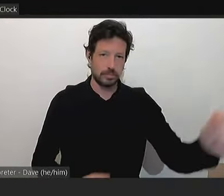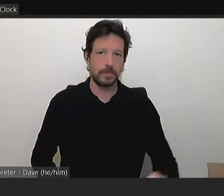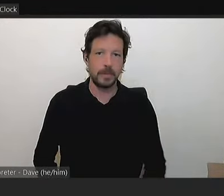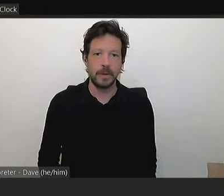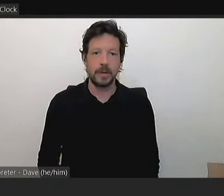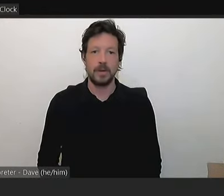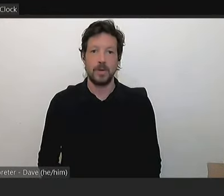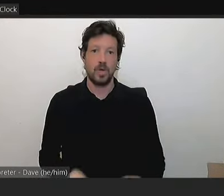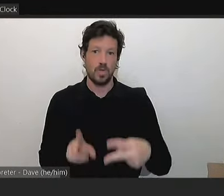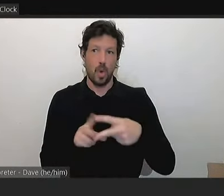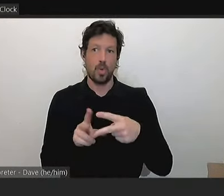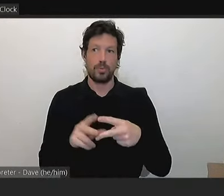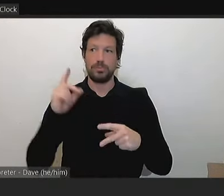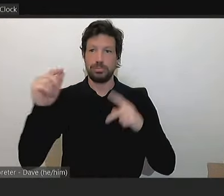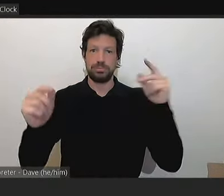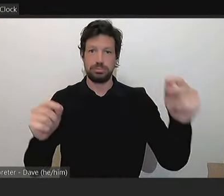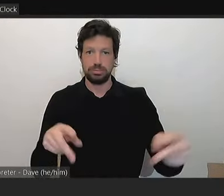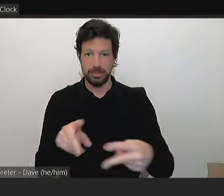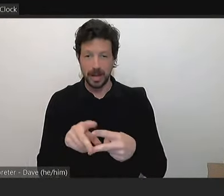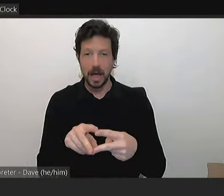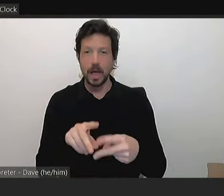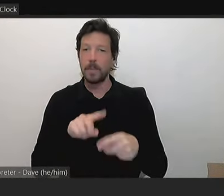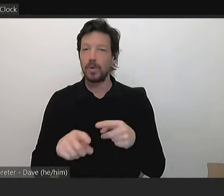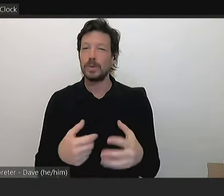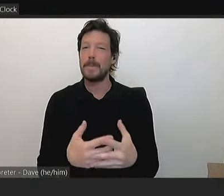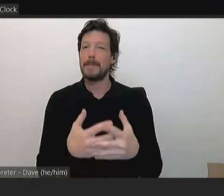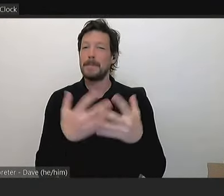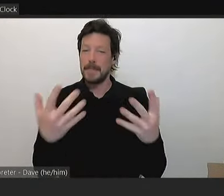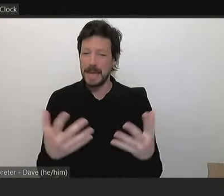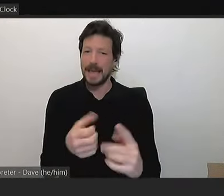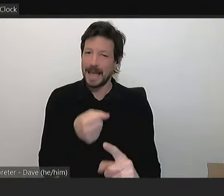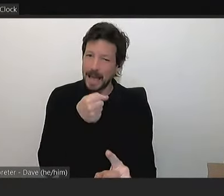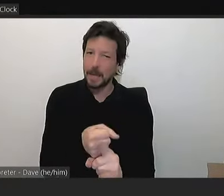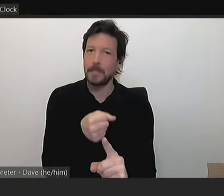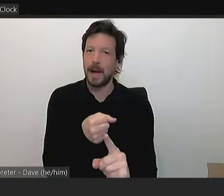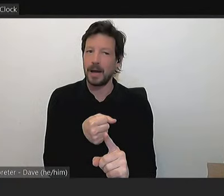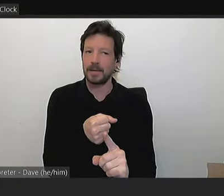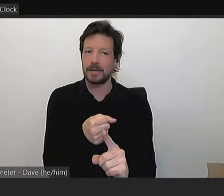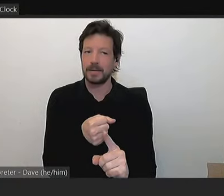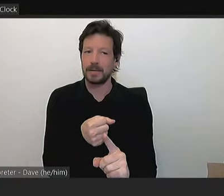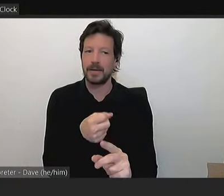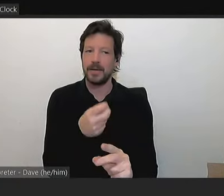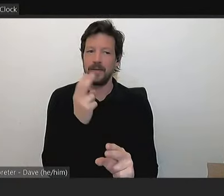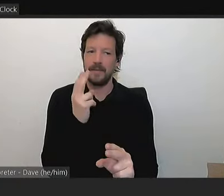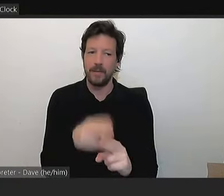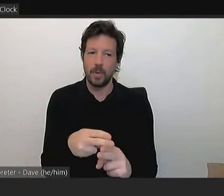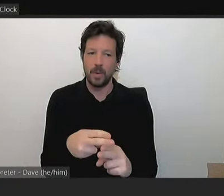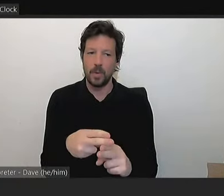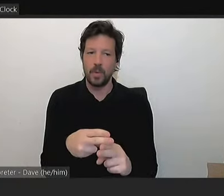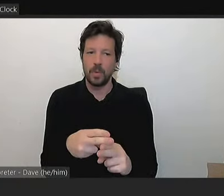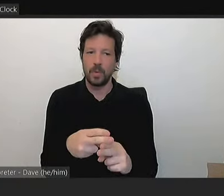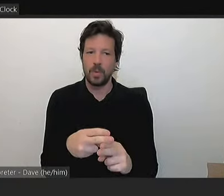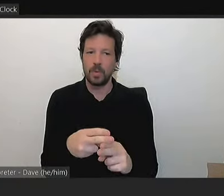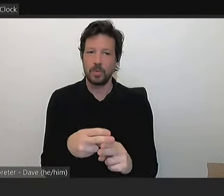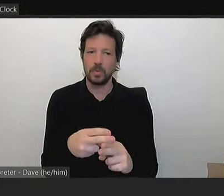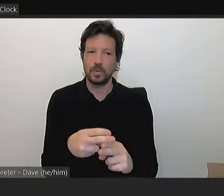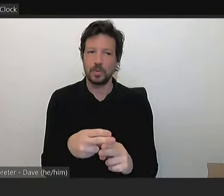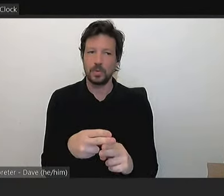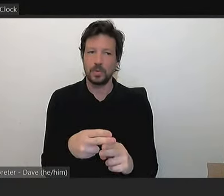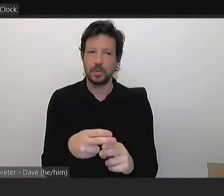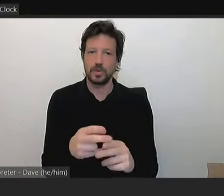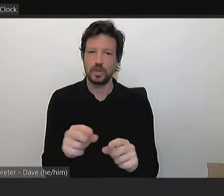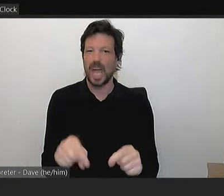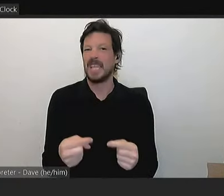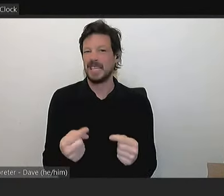are probably the largest drivers, most significant drivers of challenge in this